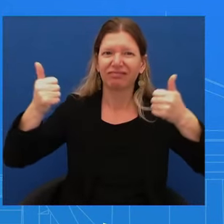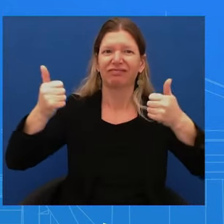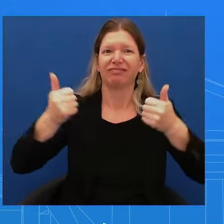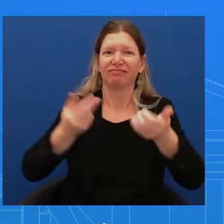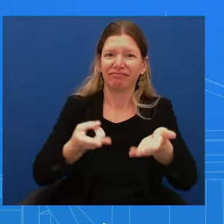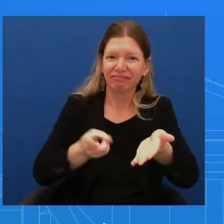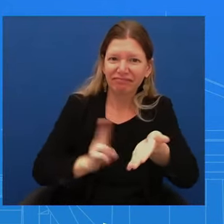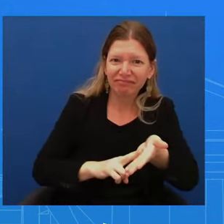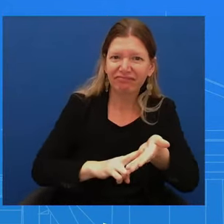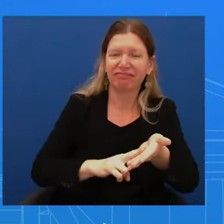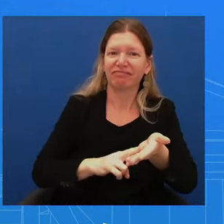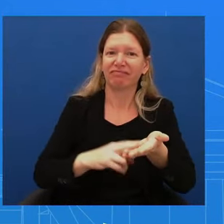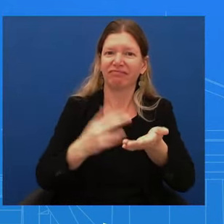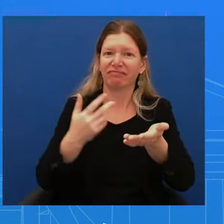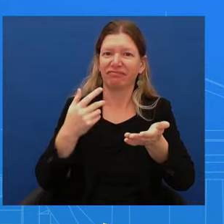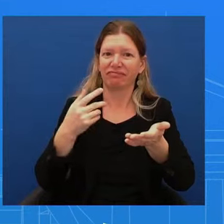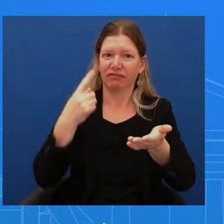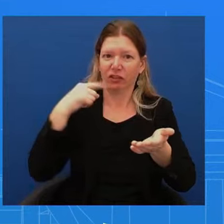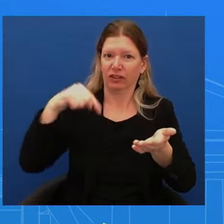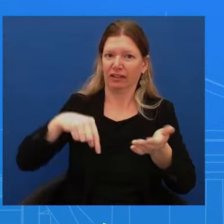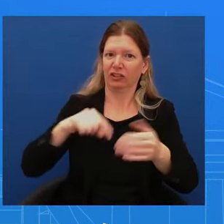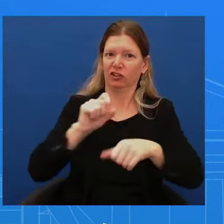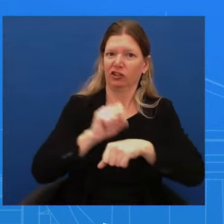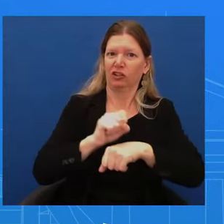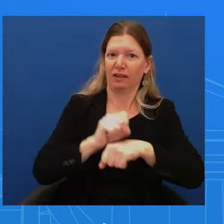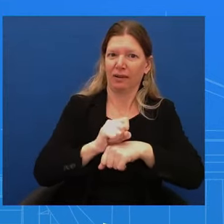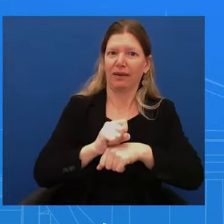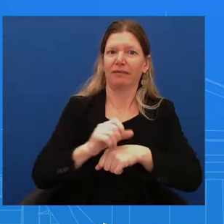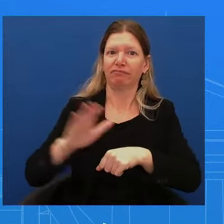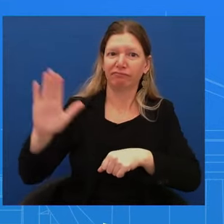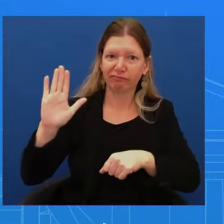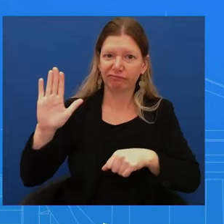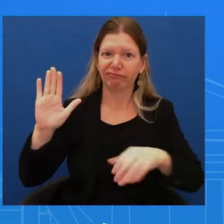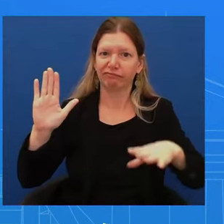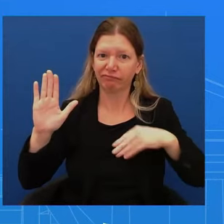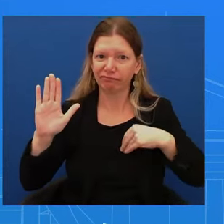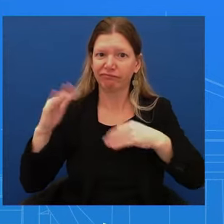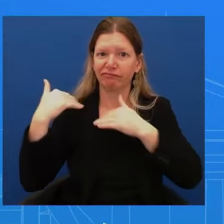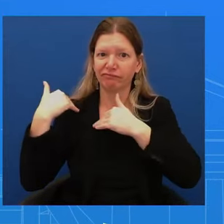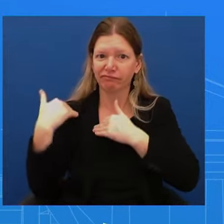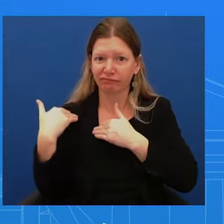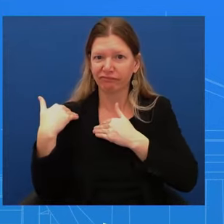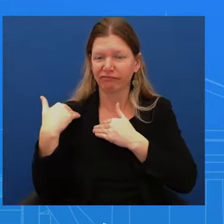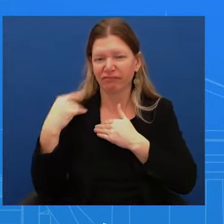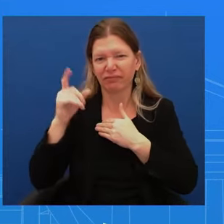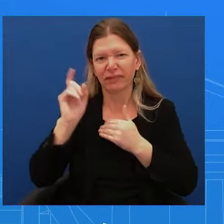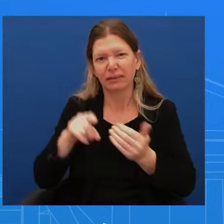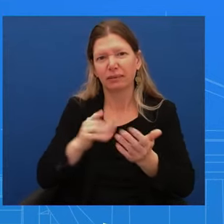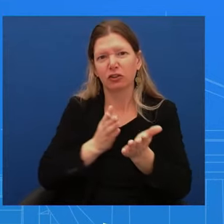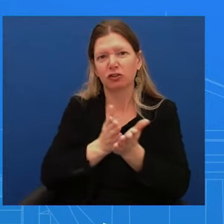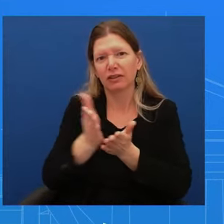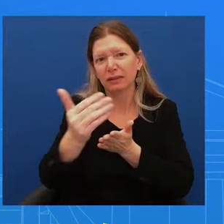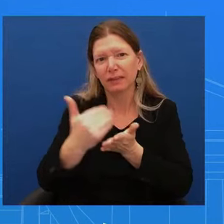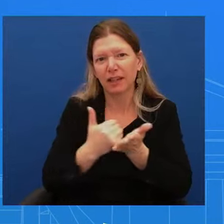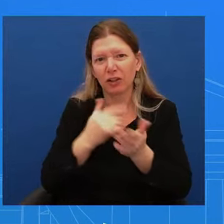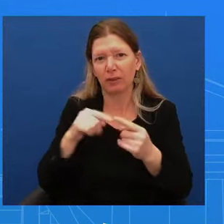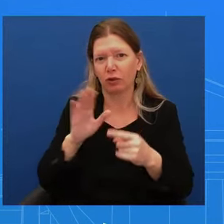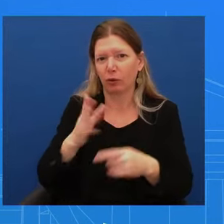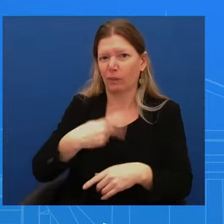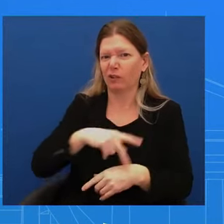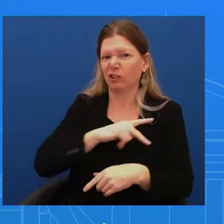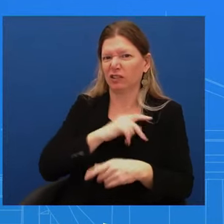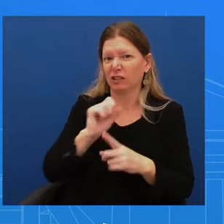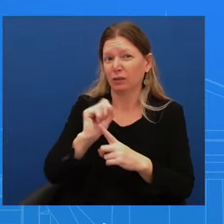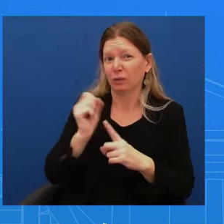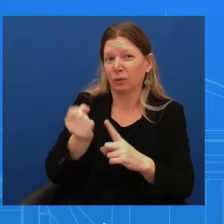there comes an obligation with that to be as transparent about your personal situation as you can, certainly if it if it affects in any way the administration of the